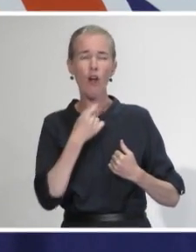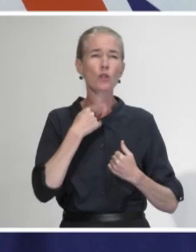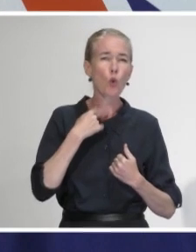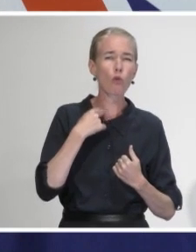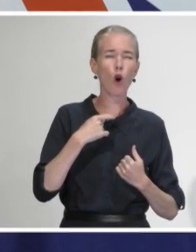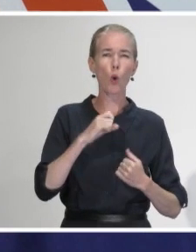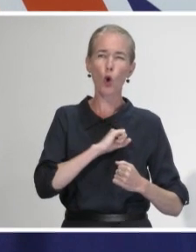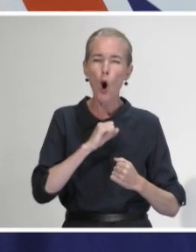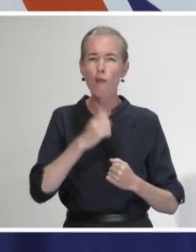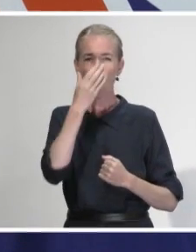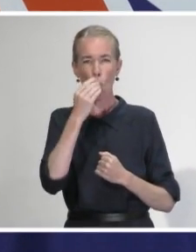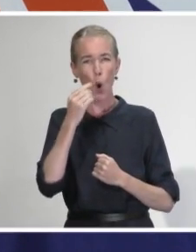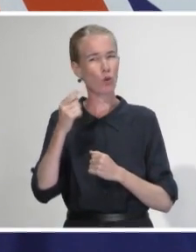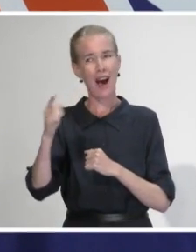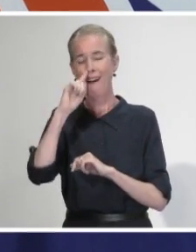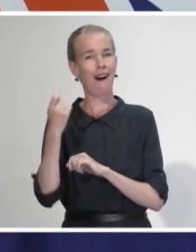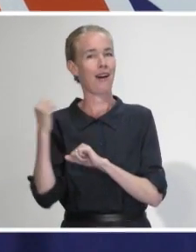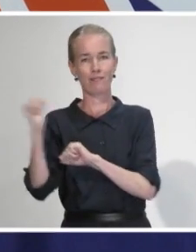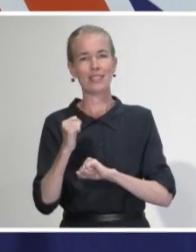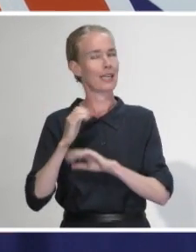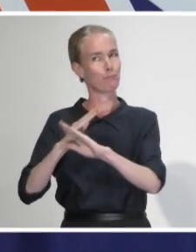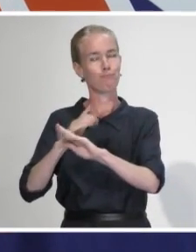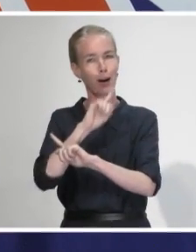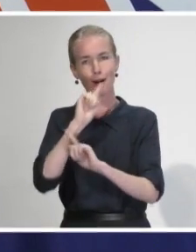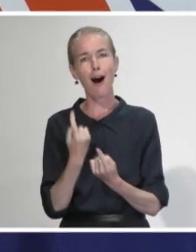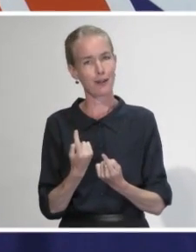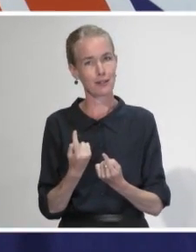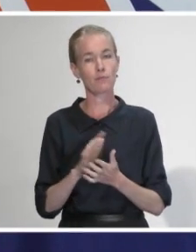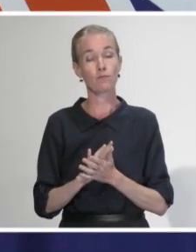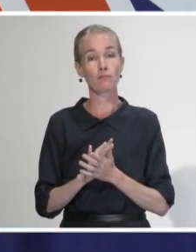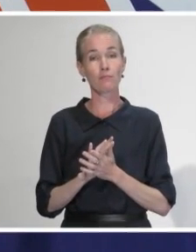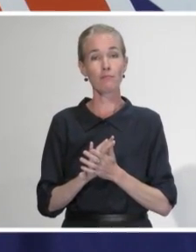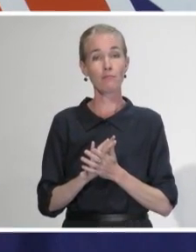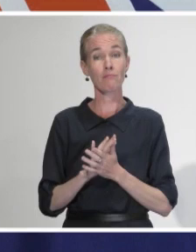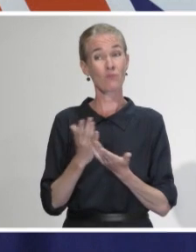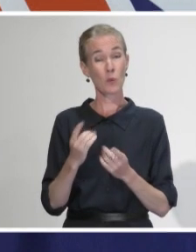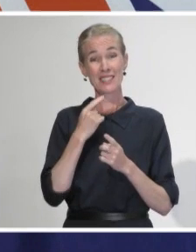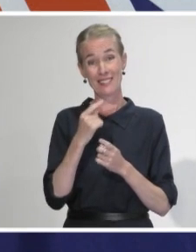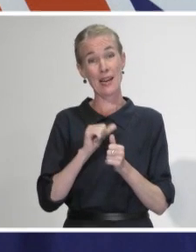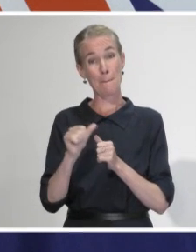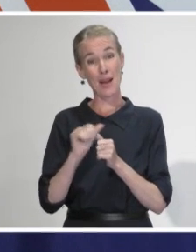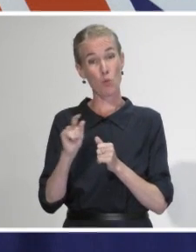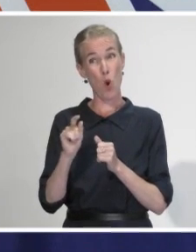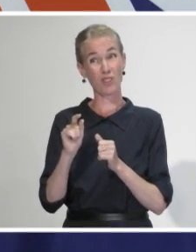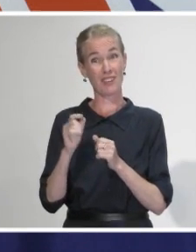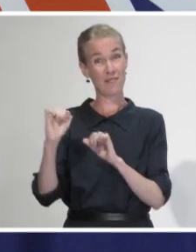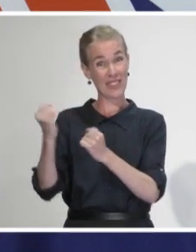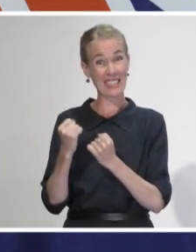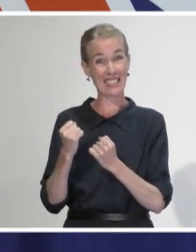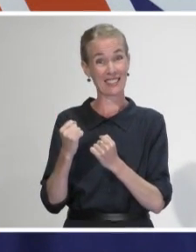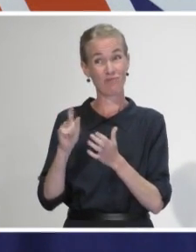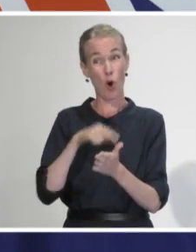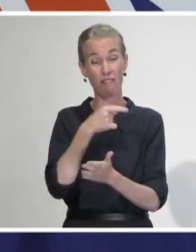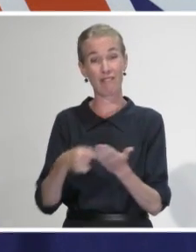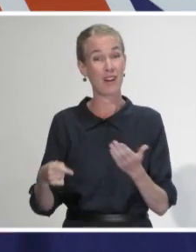illness. And likewise, very soon after that, we advised them to restrict visitors. In fact, stop any visitors